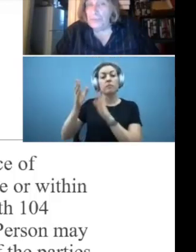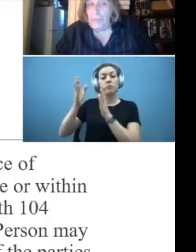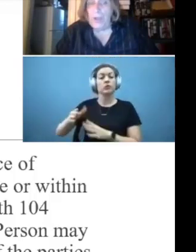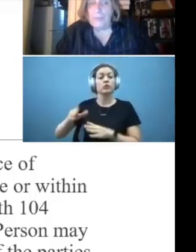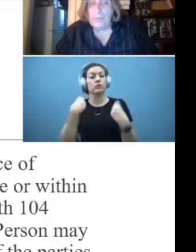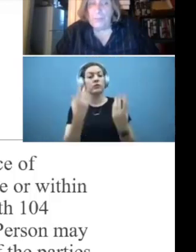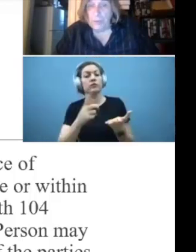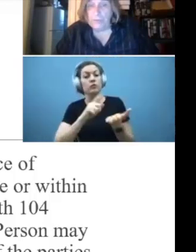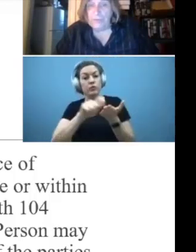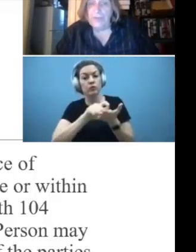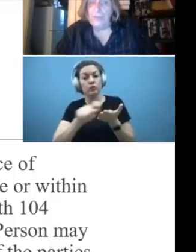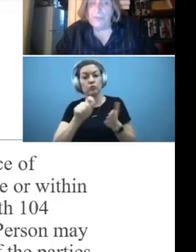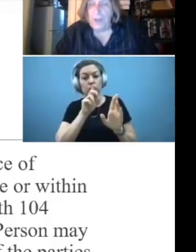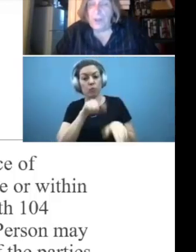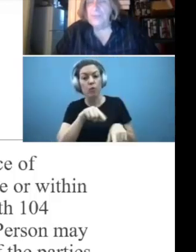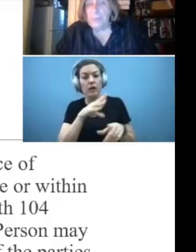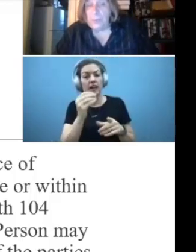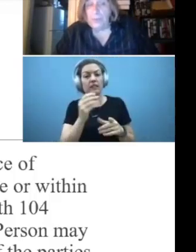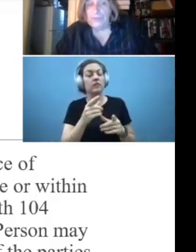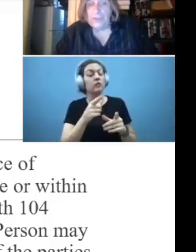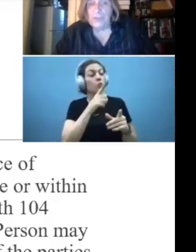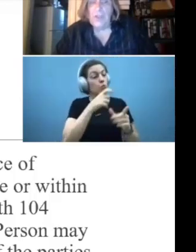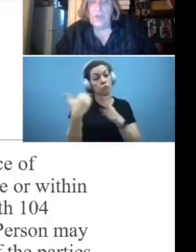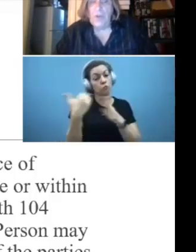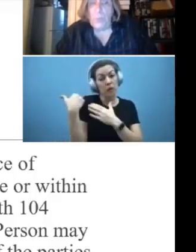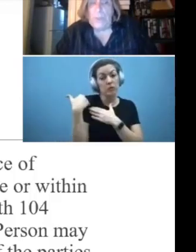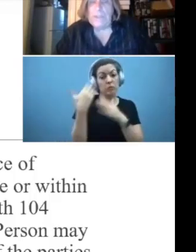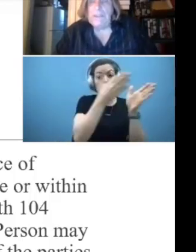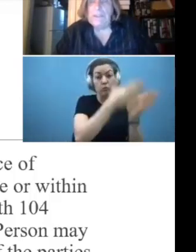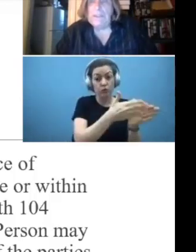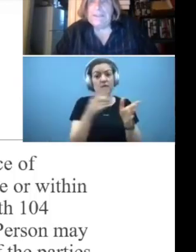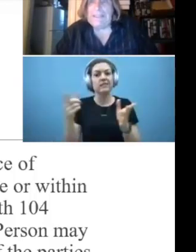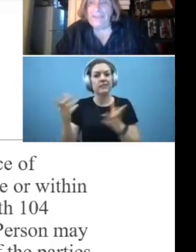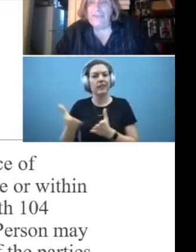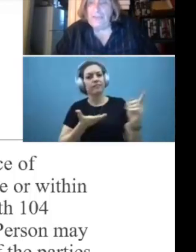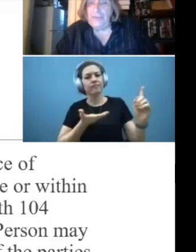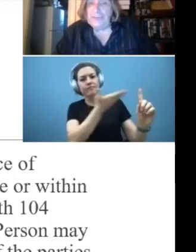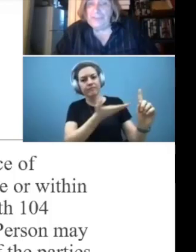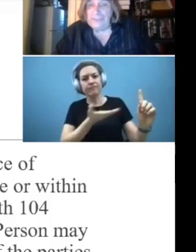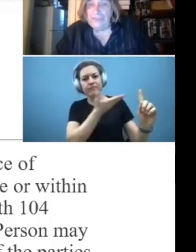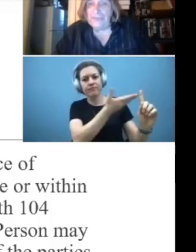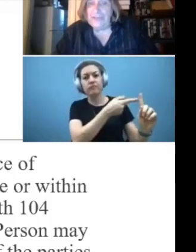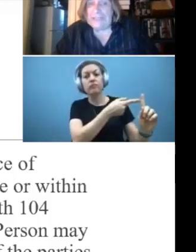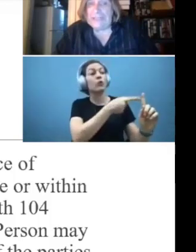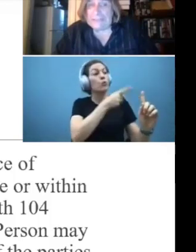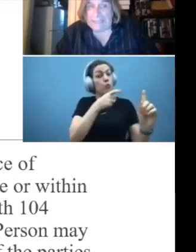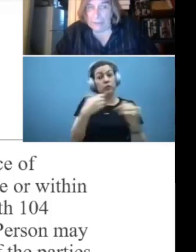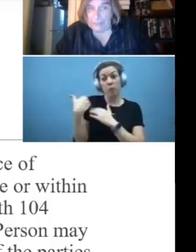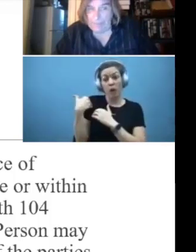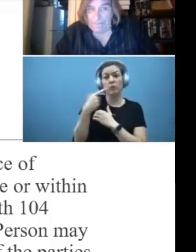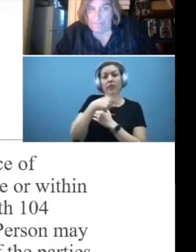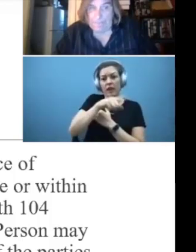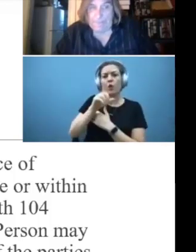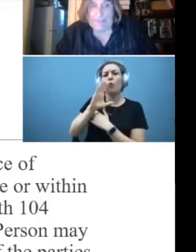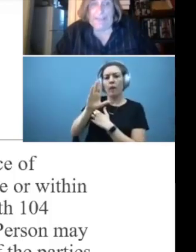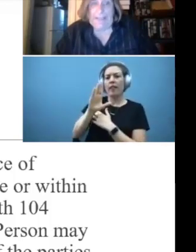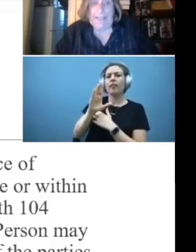to the responsible person. The responsible person will issue the decision letter.